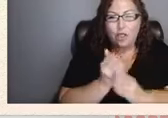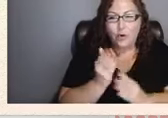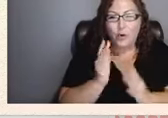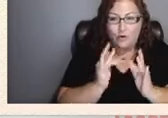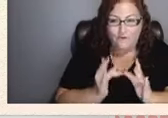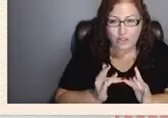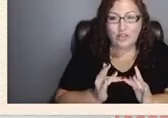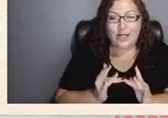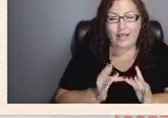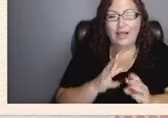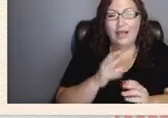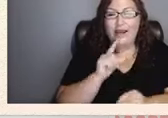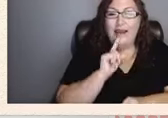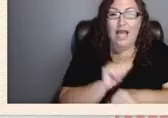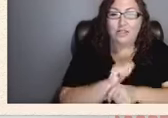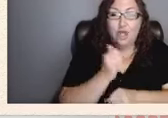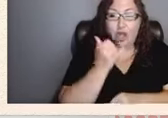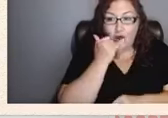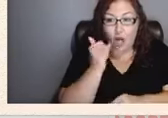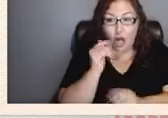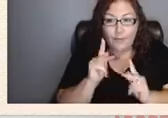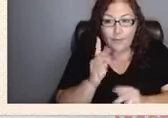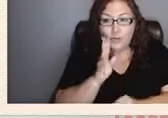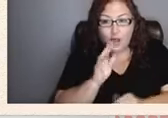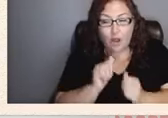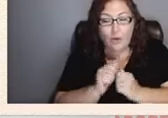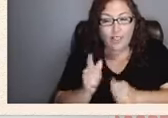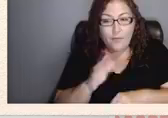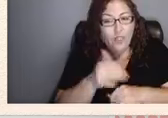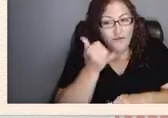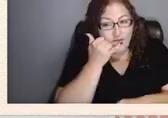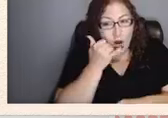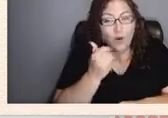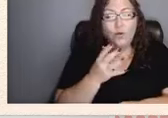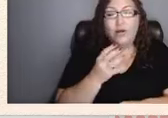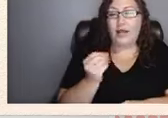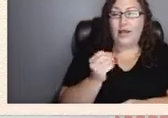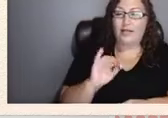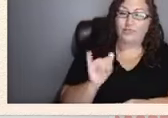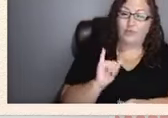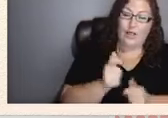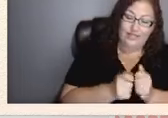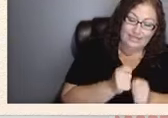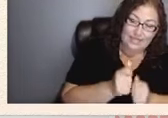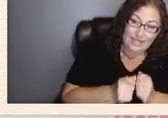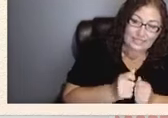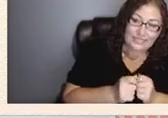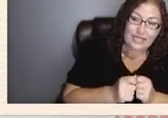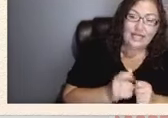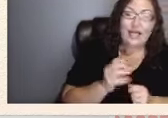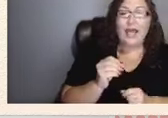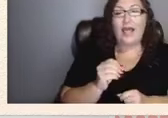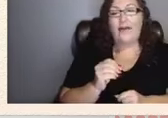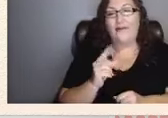actually call people and talk with them on the phone as well as texting and facetime